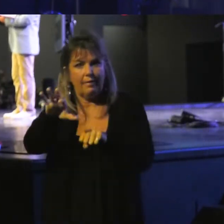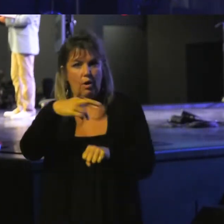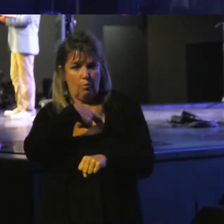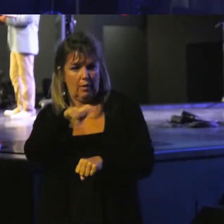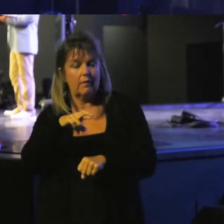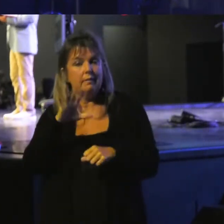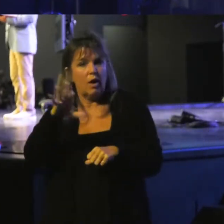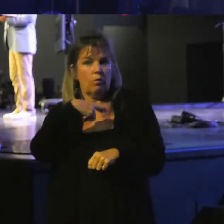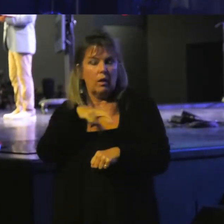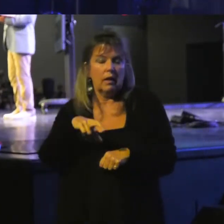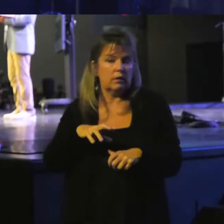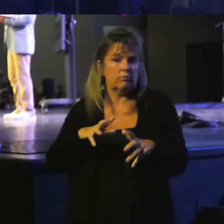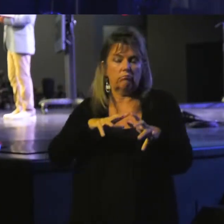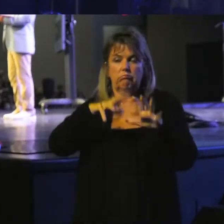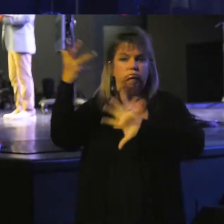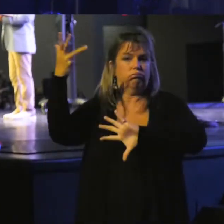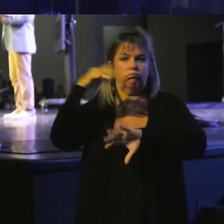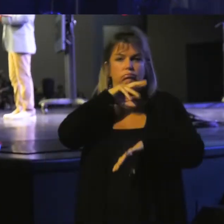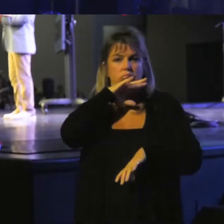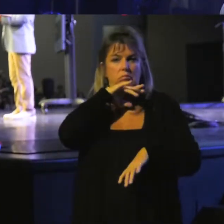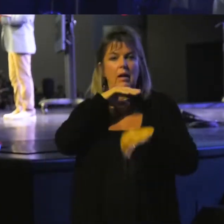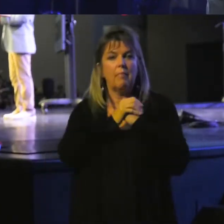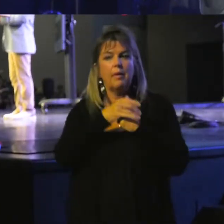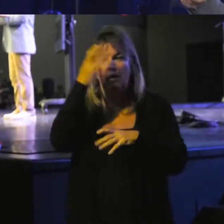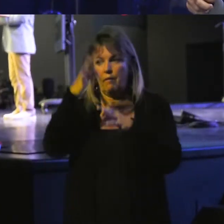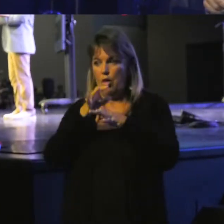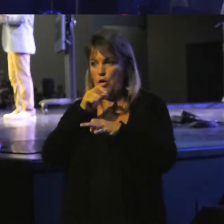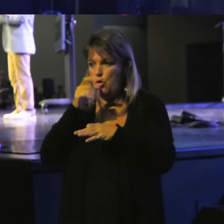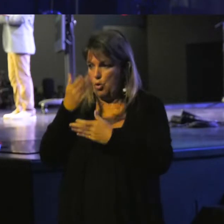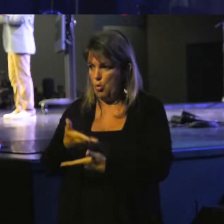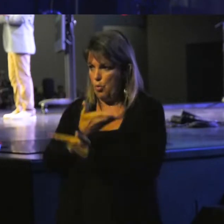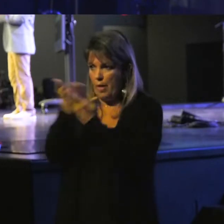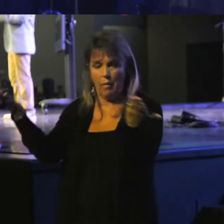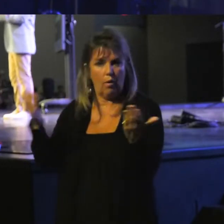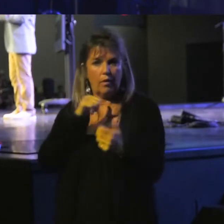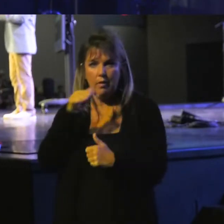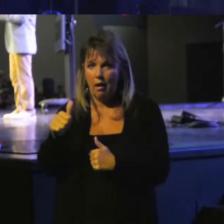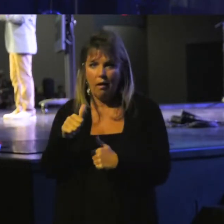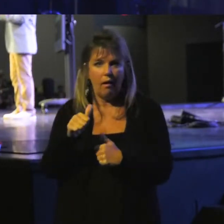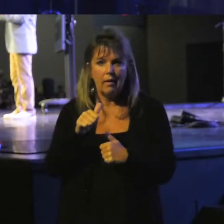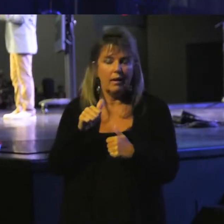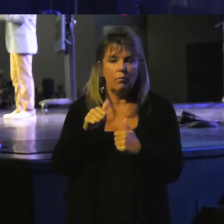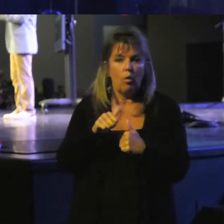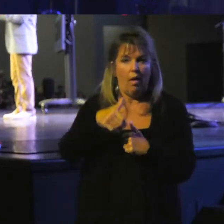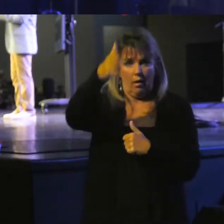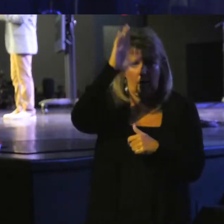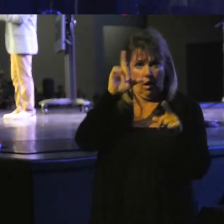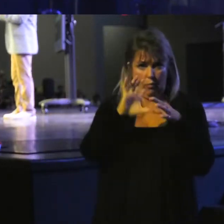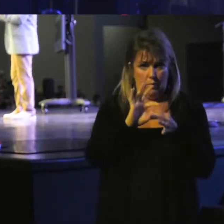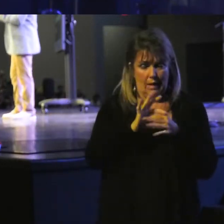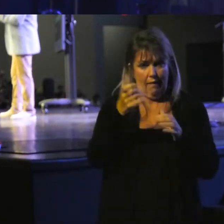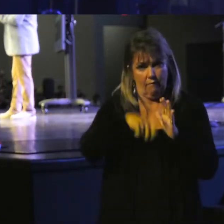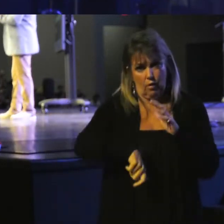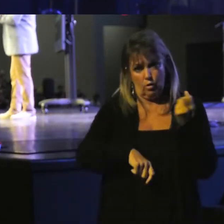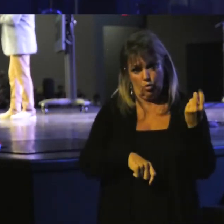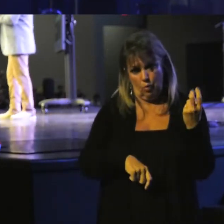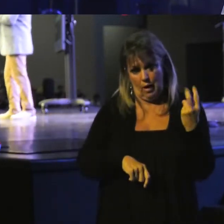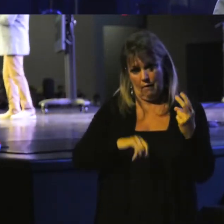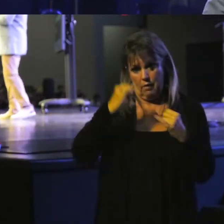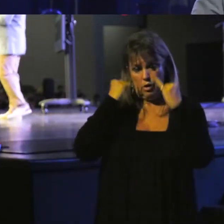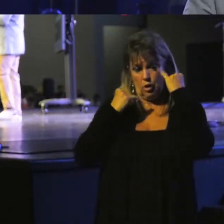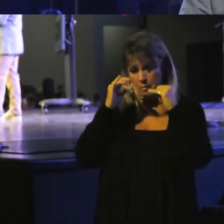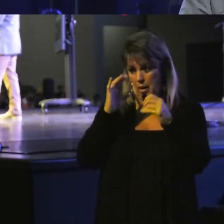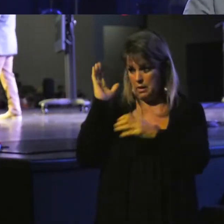corrupt because they had put their faith in who they were and not in what their God had said. Look at verse 12. Then Jeremiah